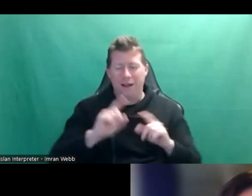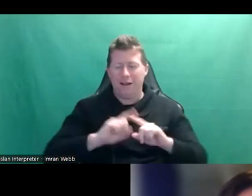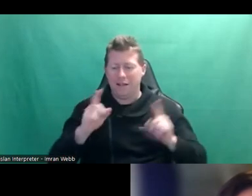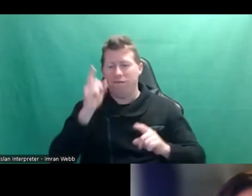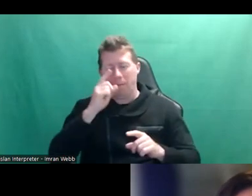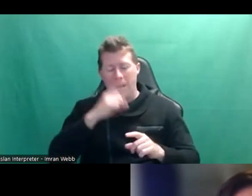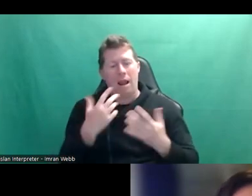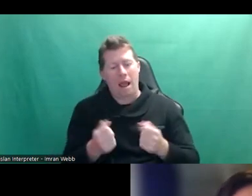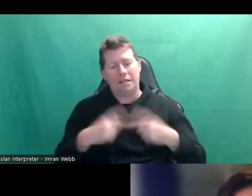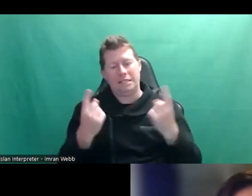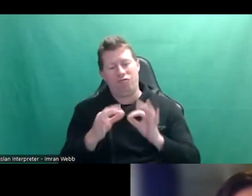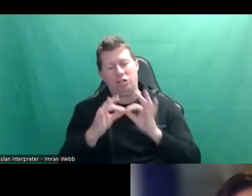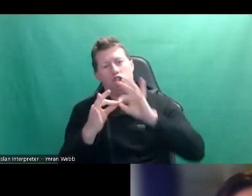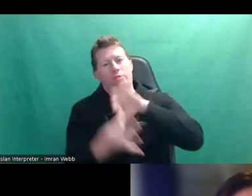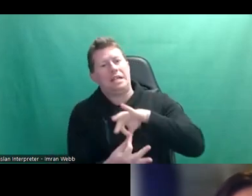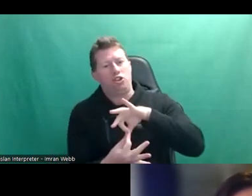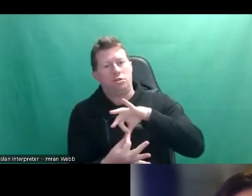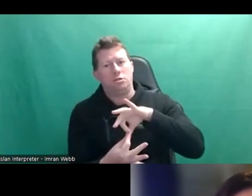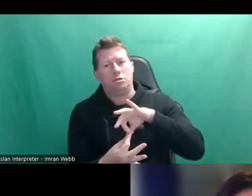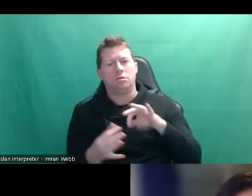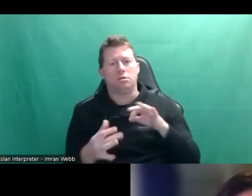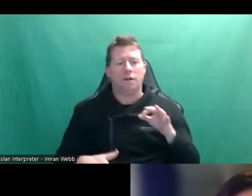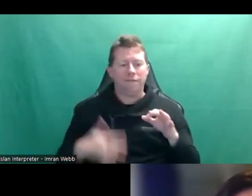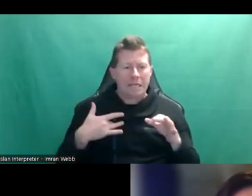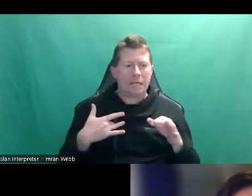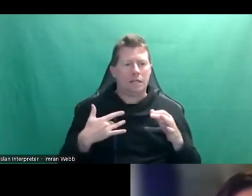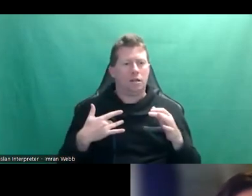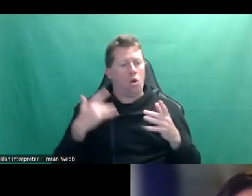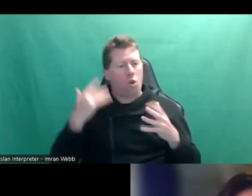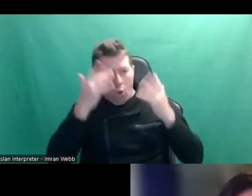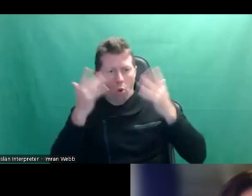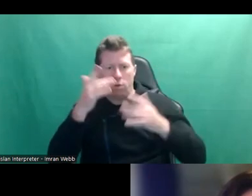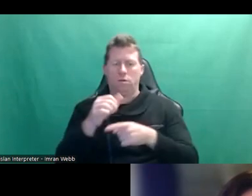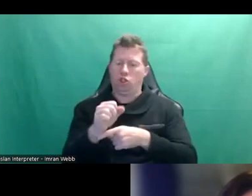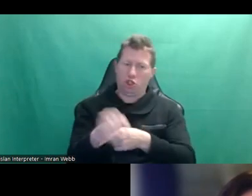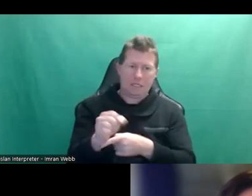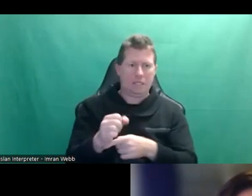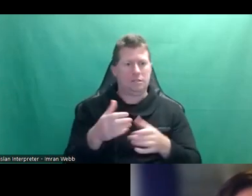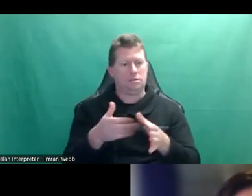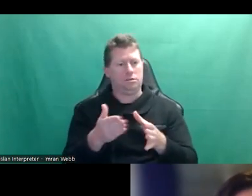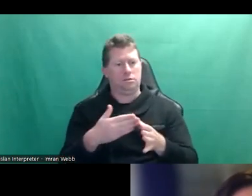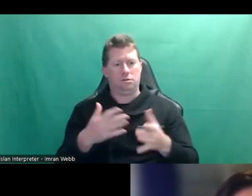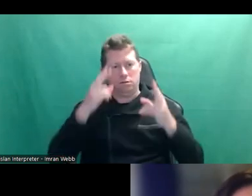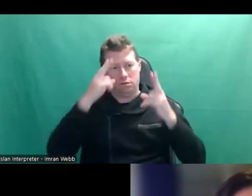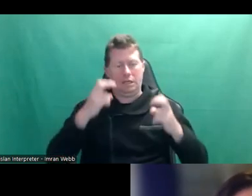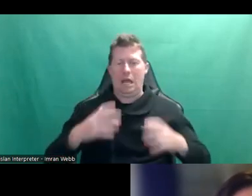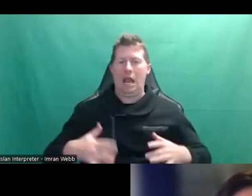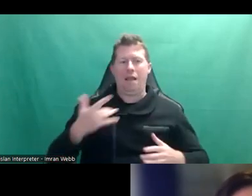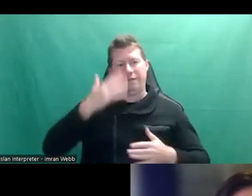interpretations and experiences and thoughts on consent depending on their own lived experience and their own cultural background.